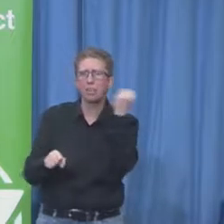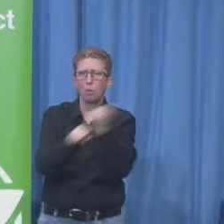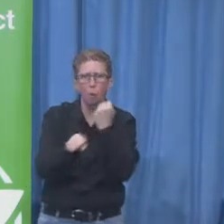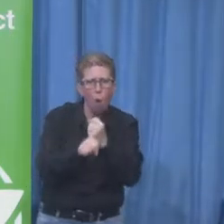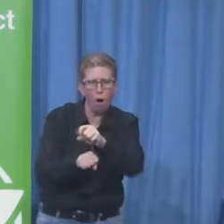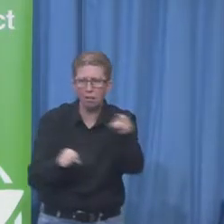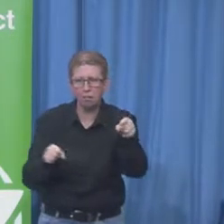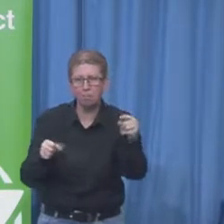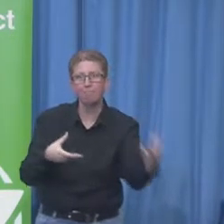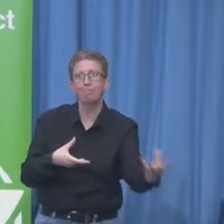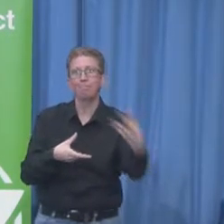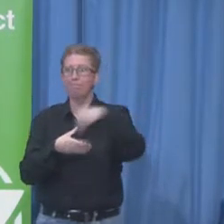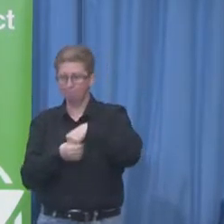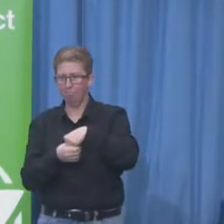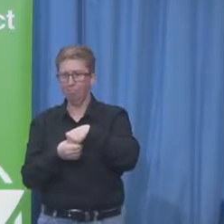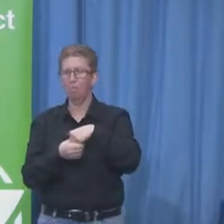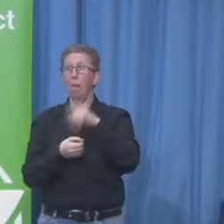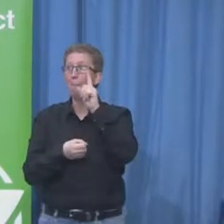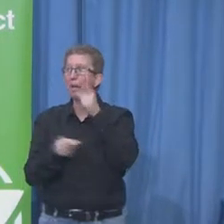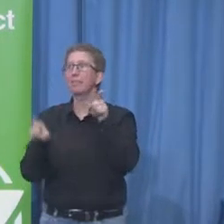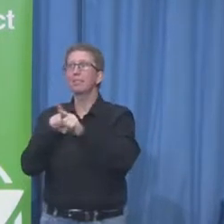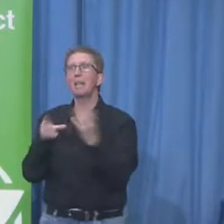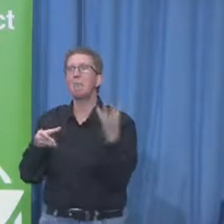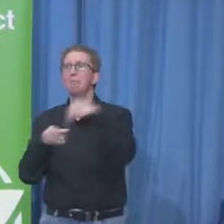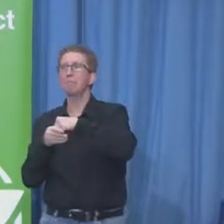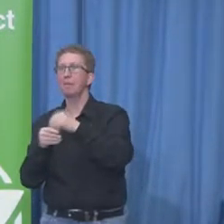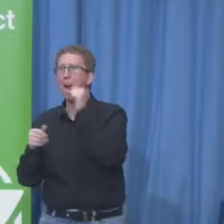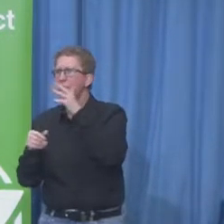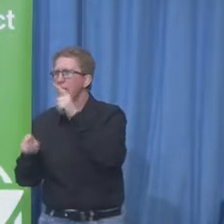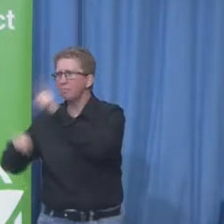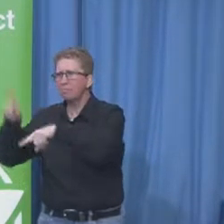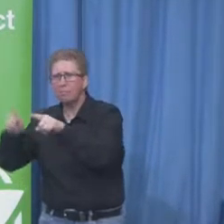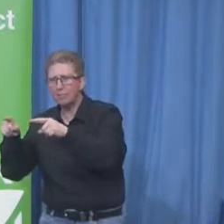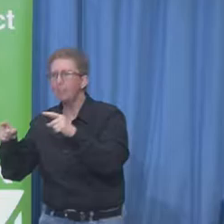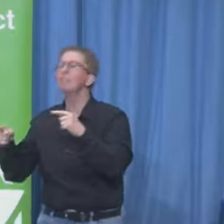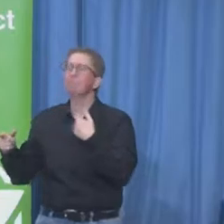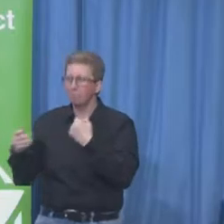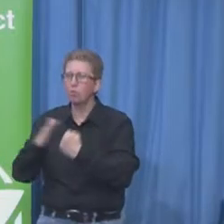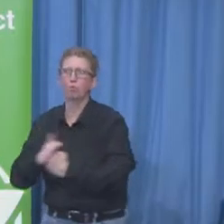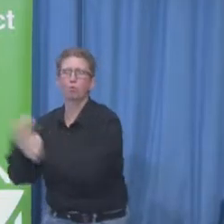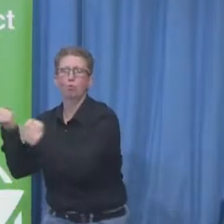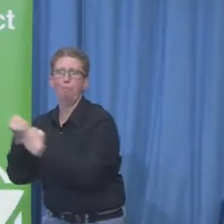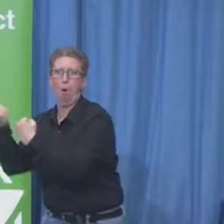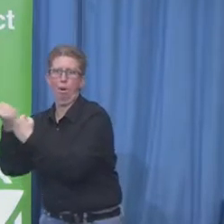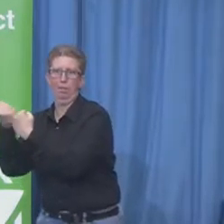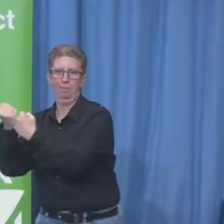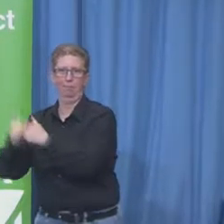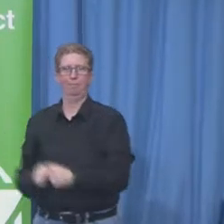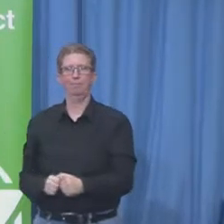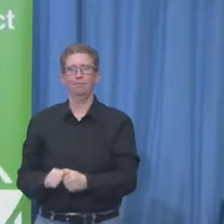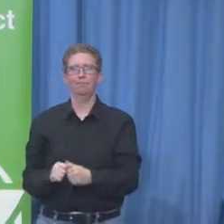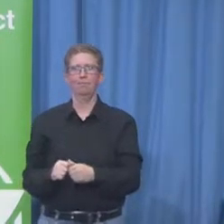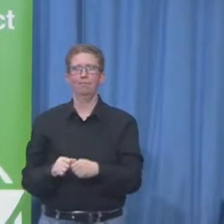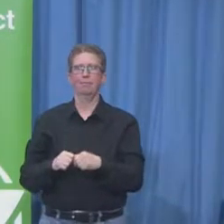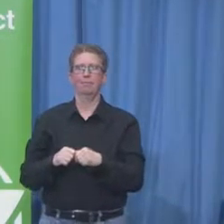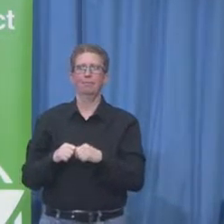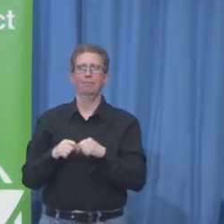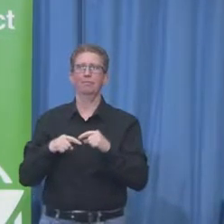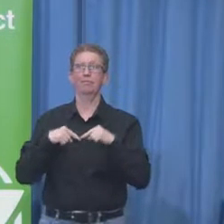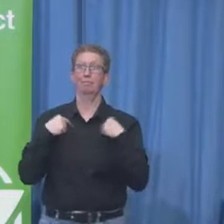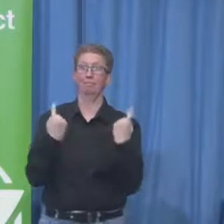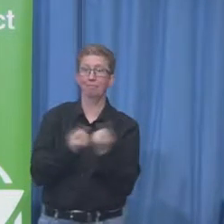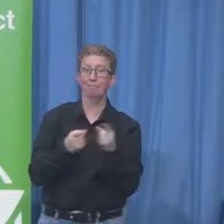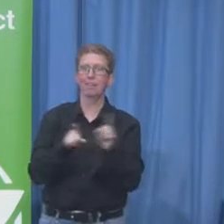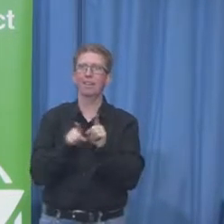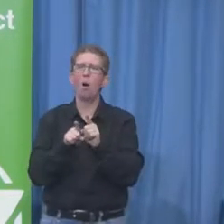to endeavor to employ people with disabilities using technology as an enabler. And I've done a number of